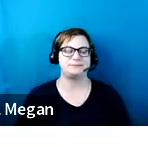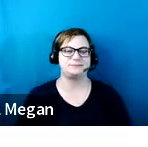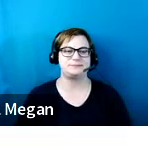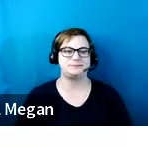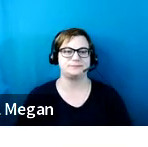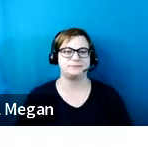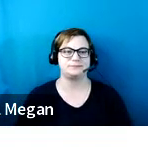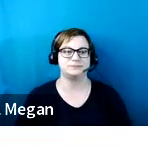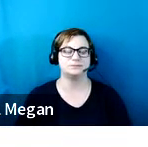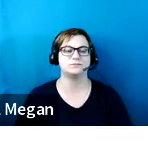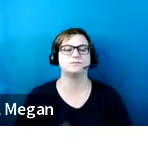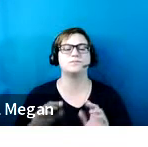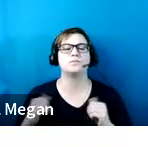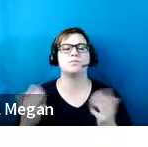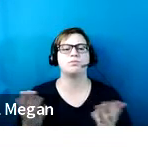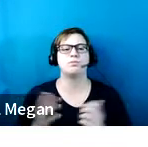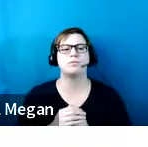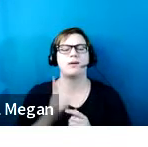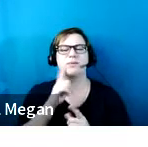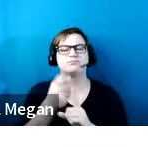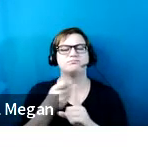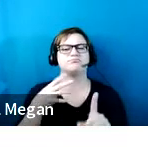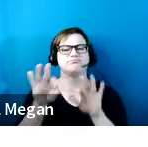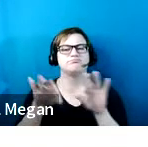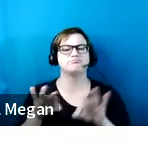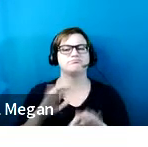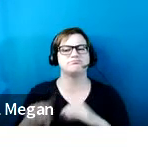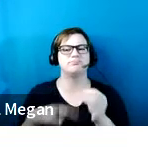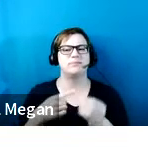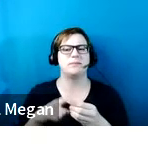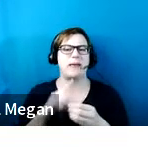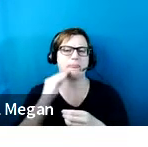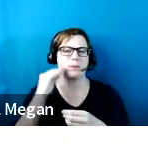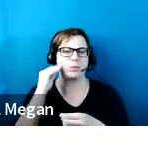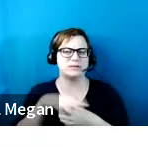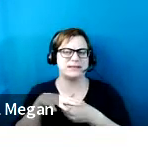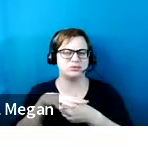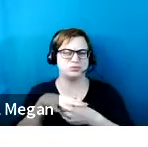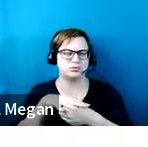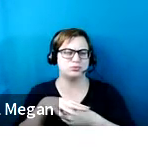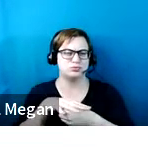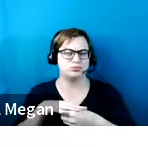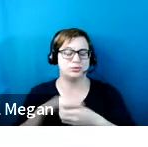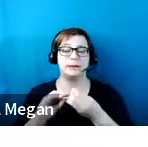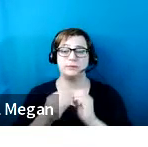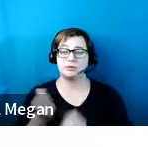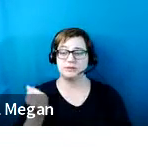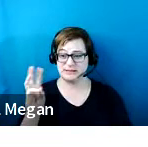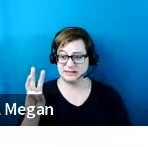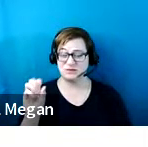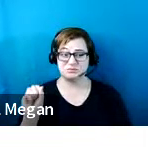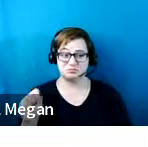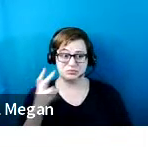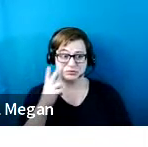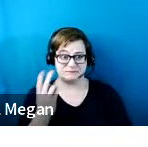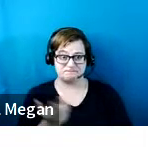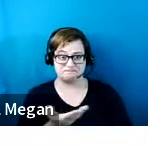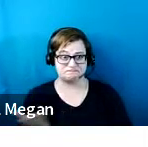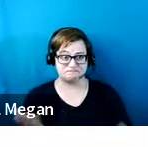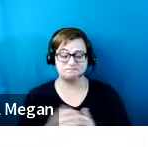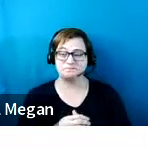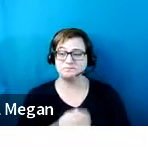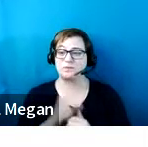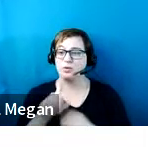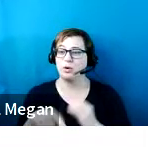So I wanted to talk a little bit more about the residential piece. And on slide number 16, when we talk about